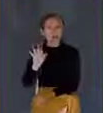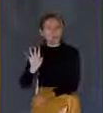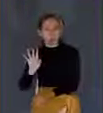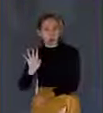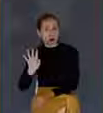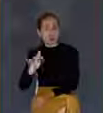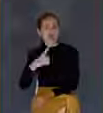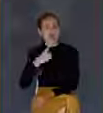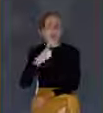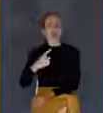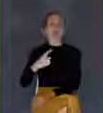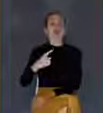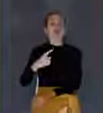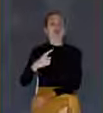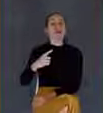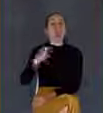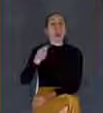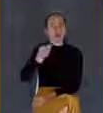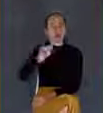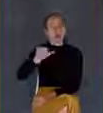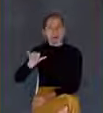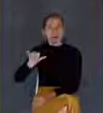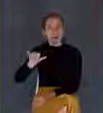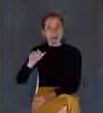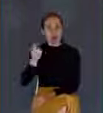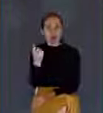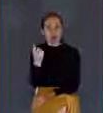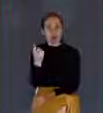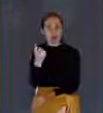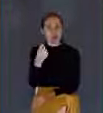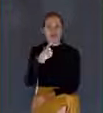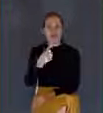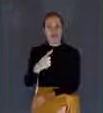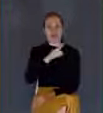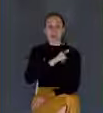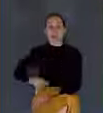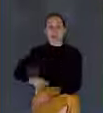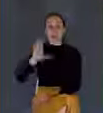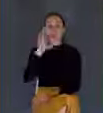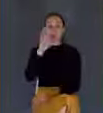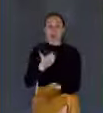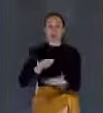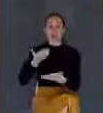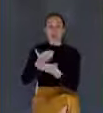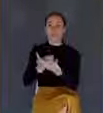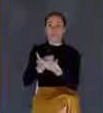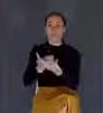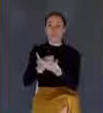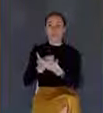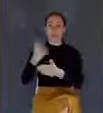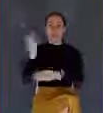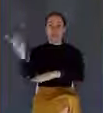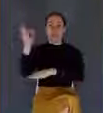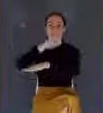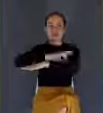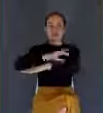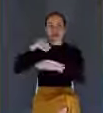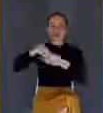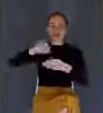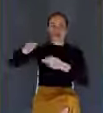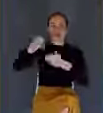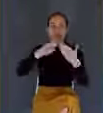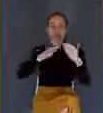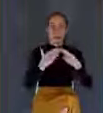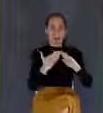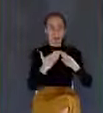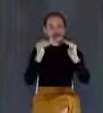the Lord would come exactly at 6 o'clock p.m. sunset at Jerusalem. Then there was Ronald Wineland. Wineland predicted Jesus